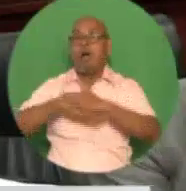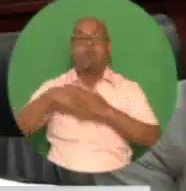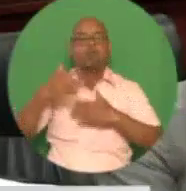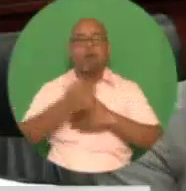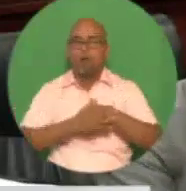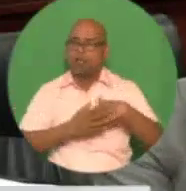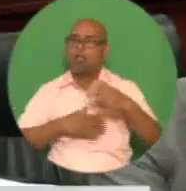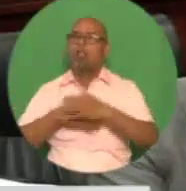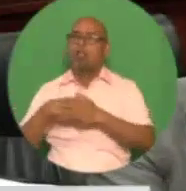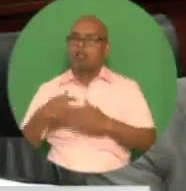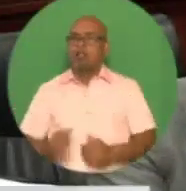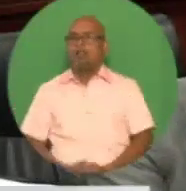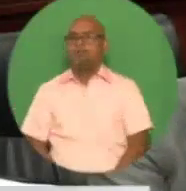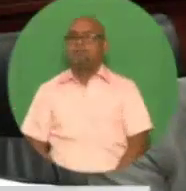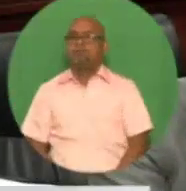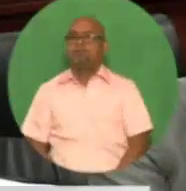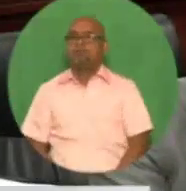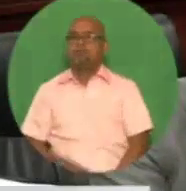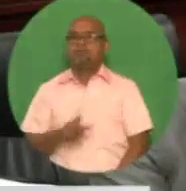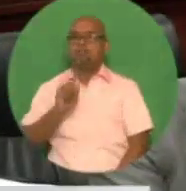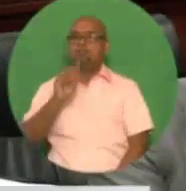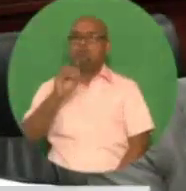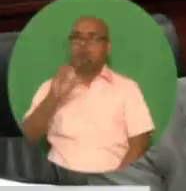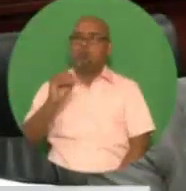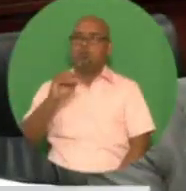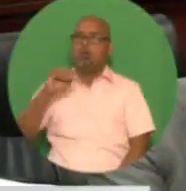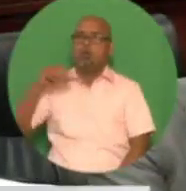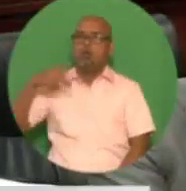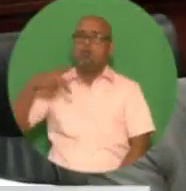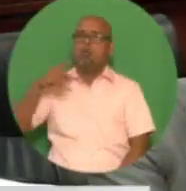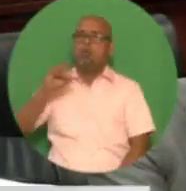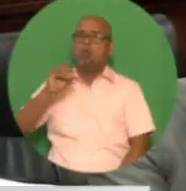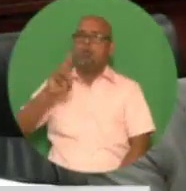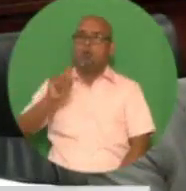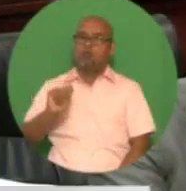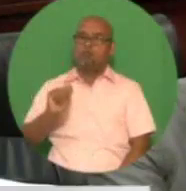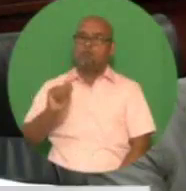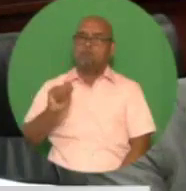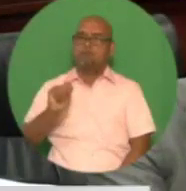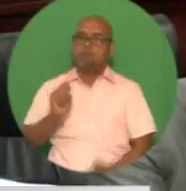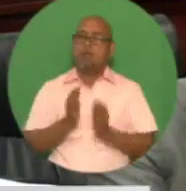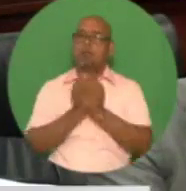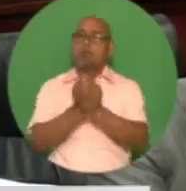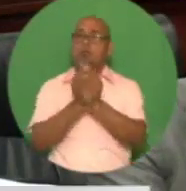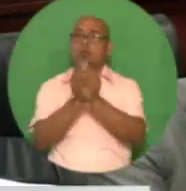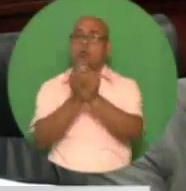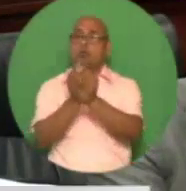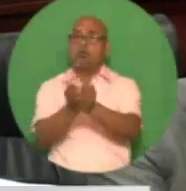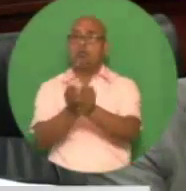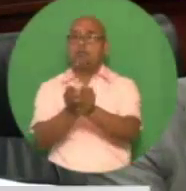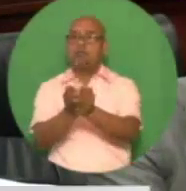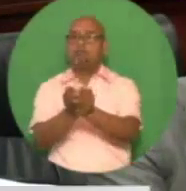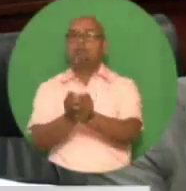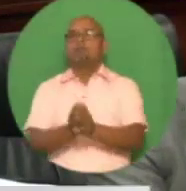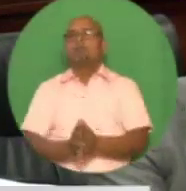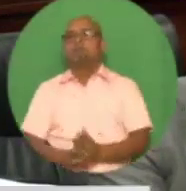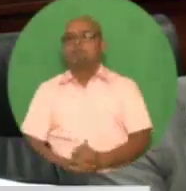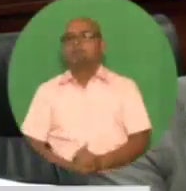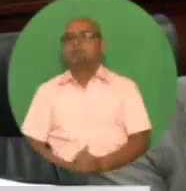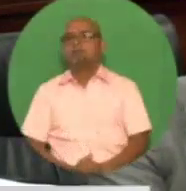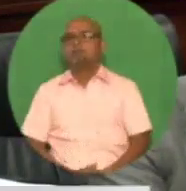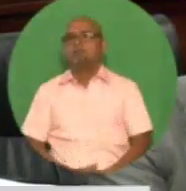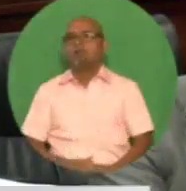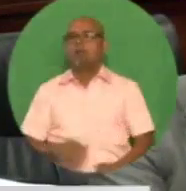The Toco port. The proposed ferry port in Toco is now in the design stage. The new ferry